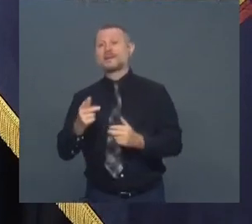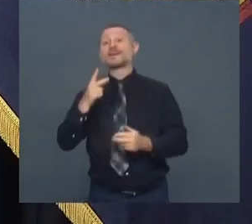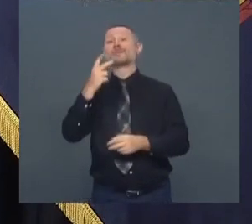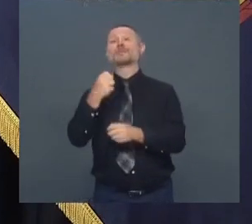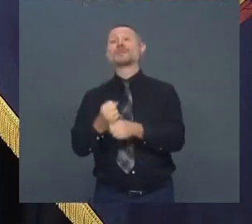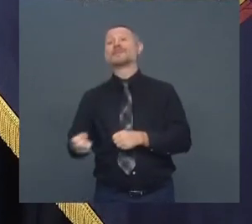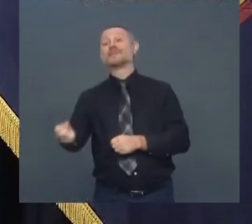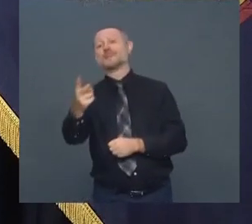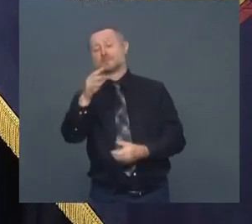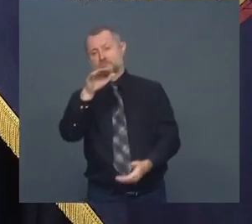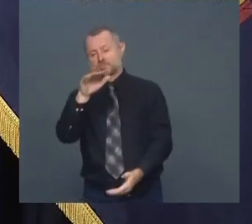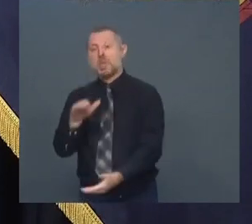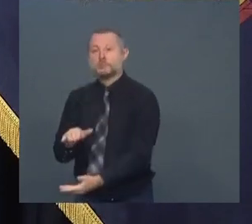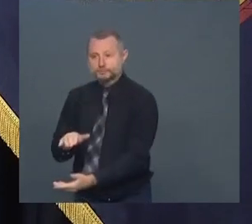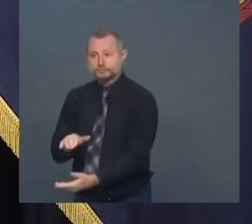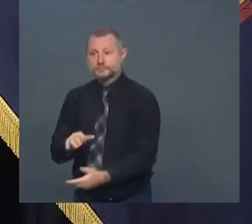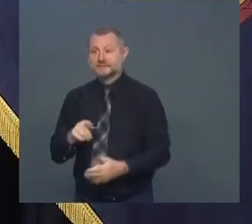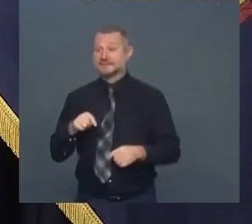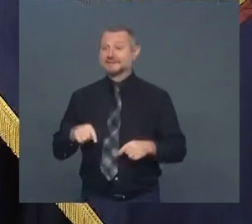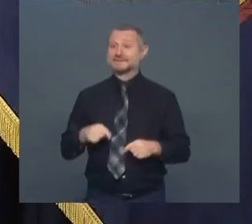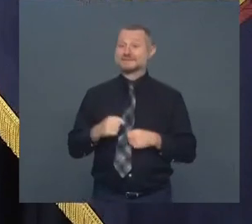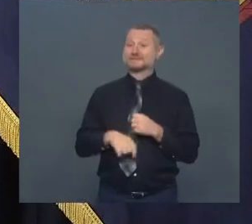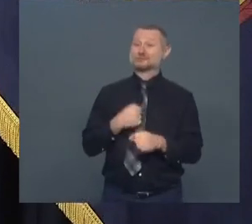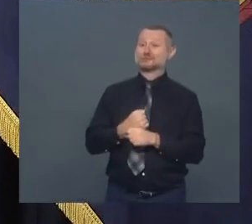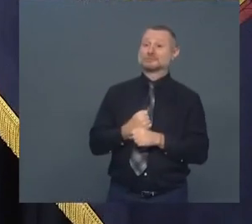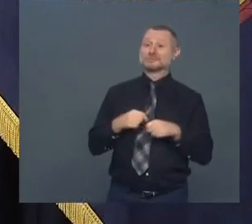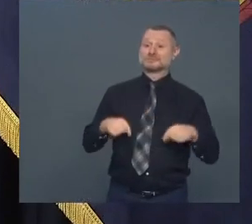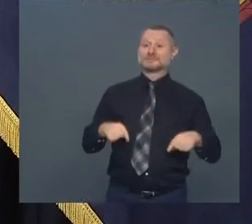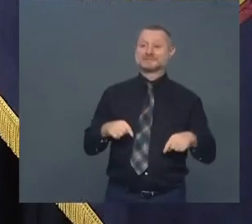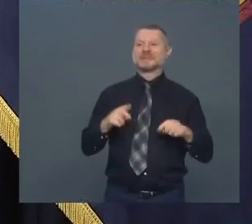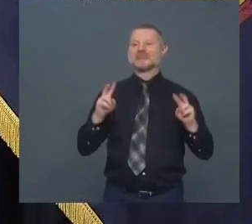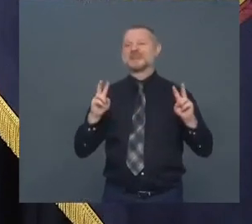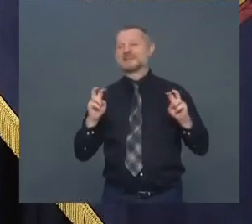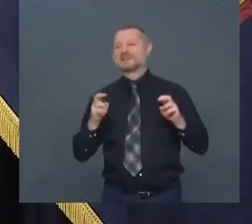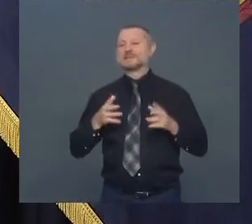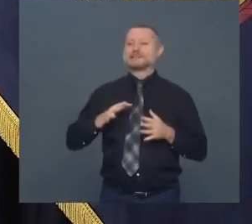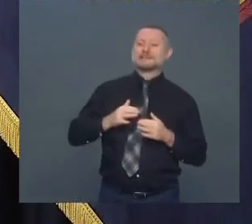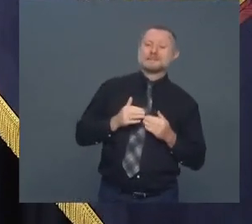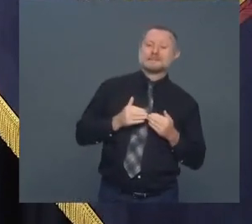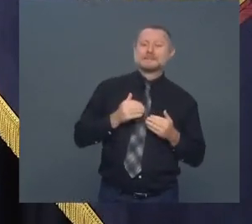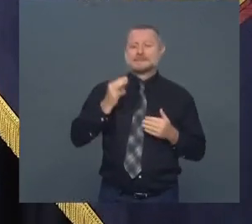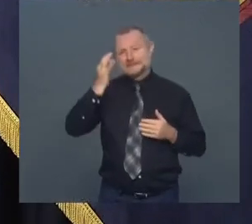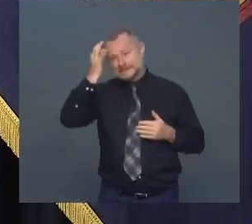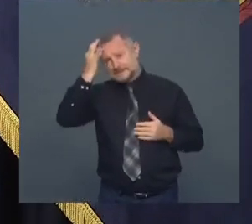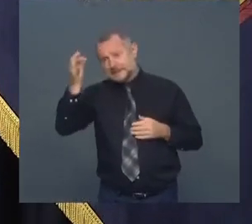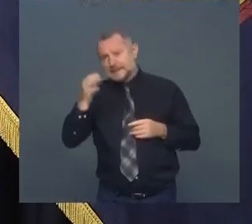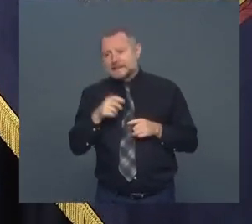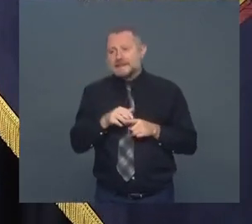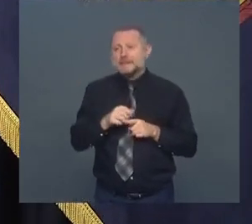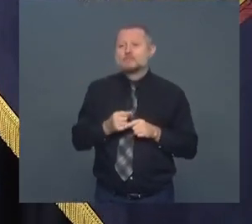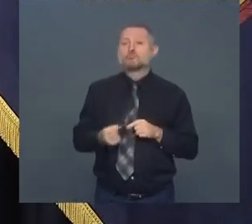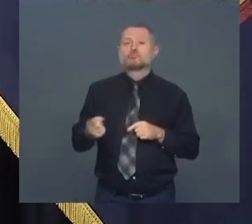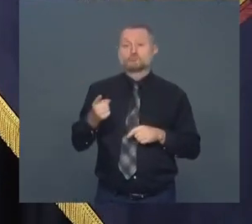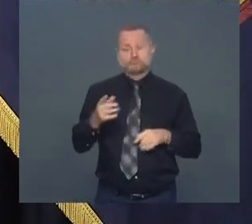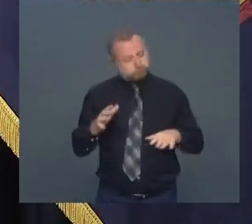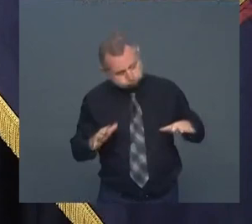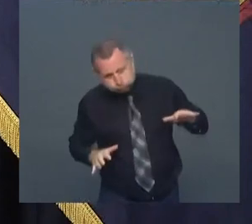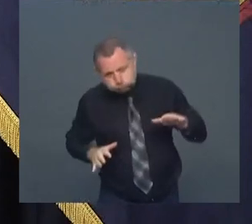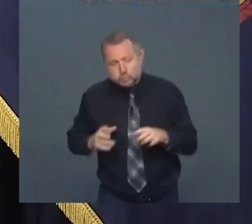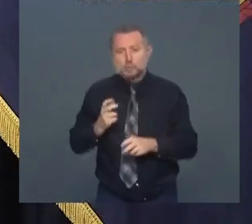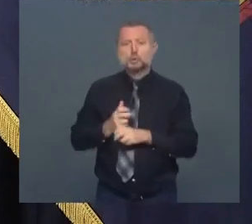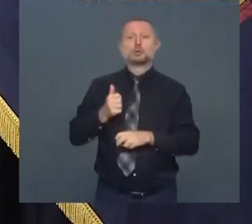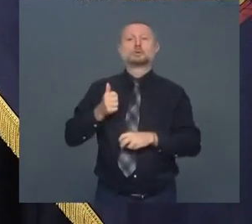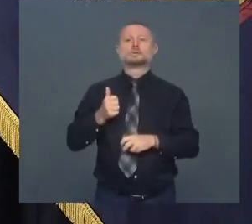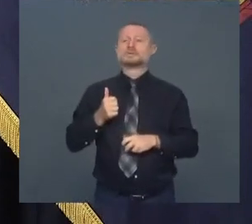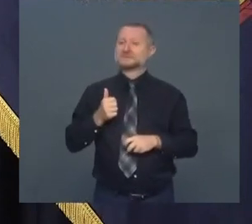this year is an easier year than next year. So when